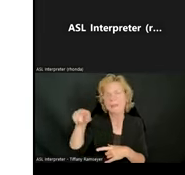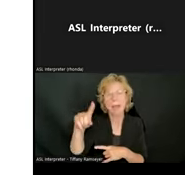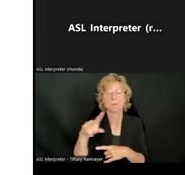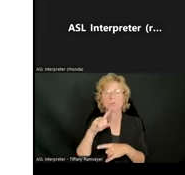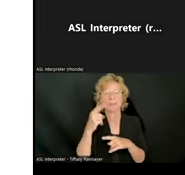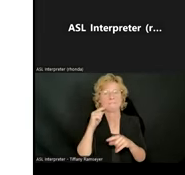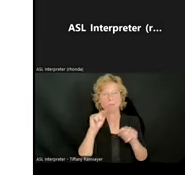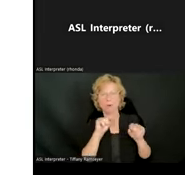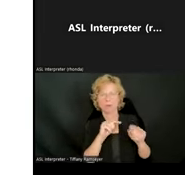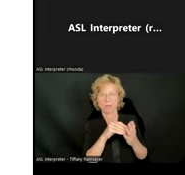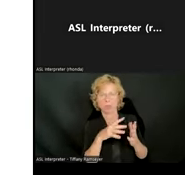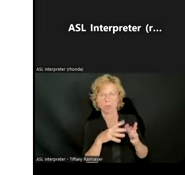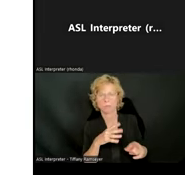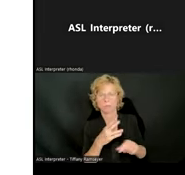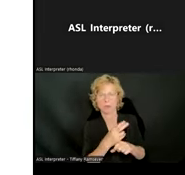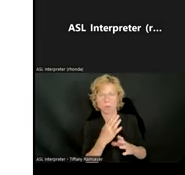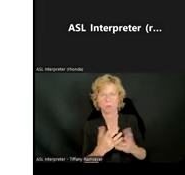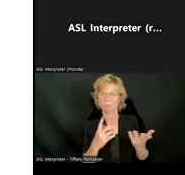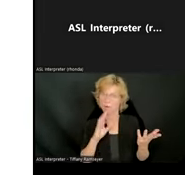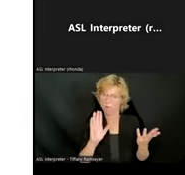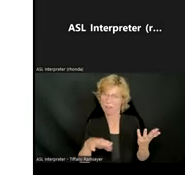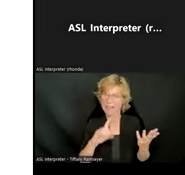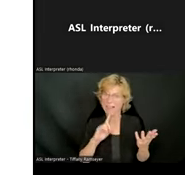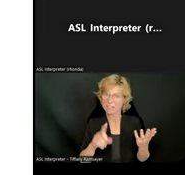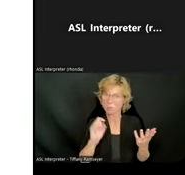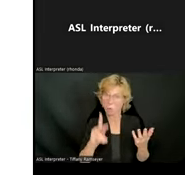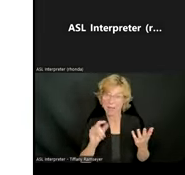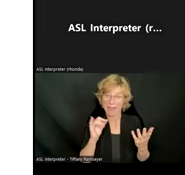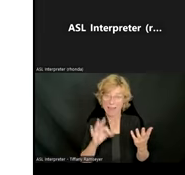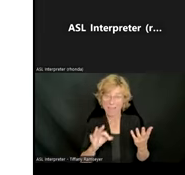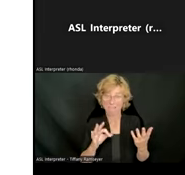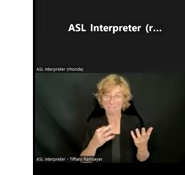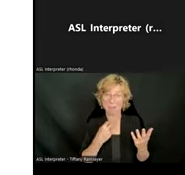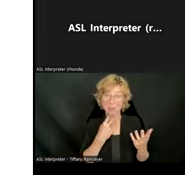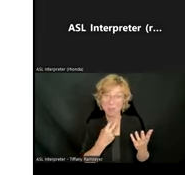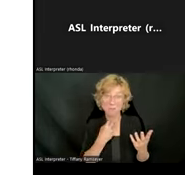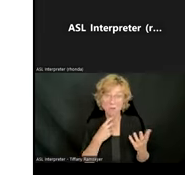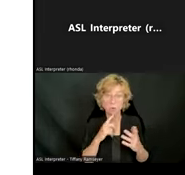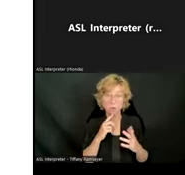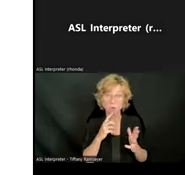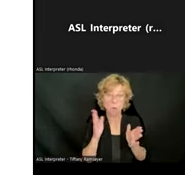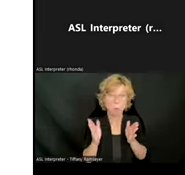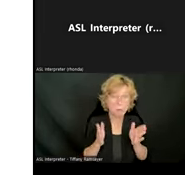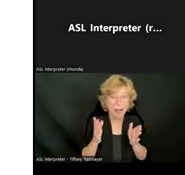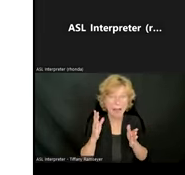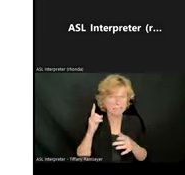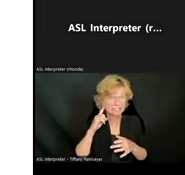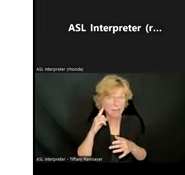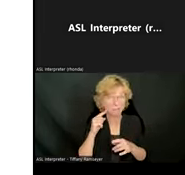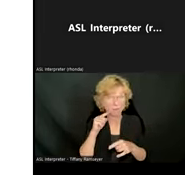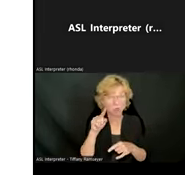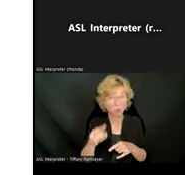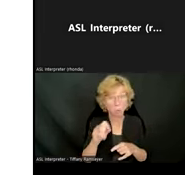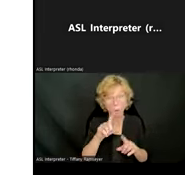it's okay if the voice is a little bit too robotic for you as the parent, or if the text is too big for you as the parent,